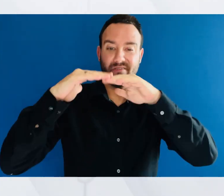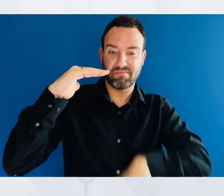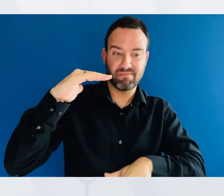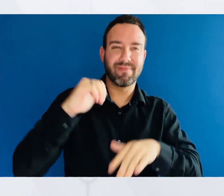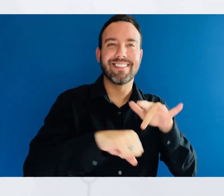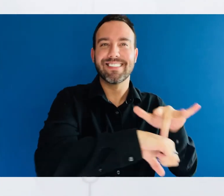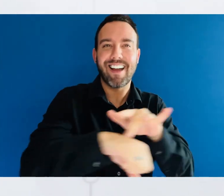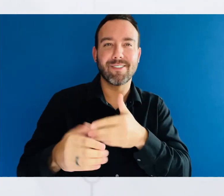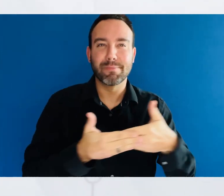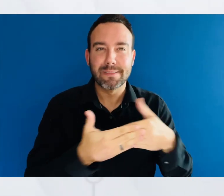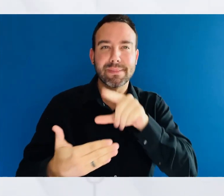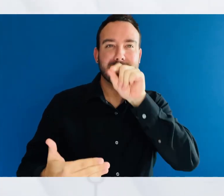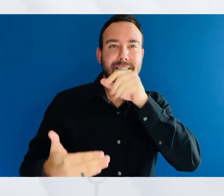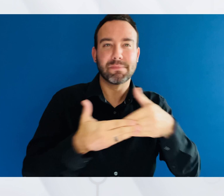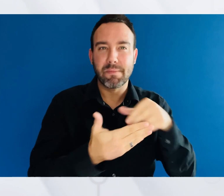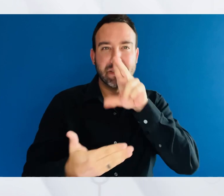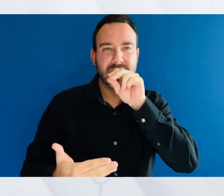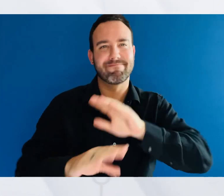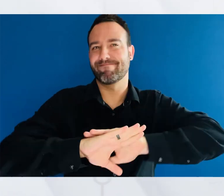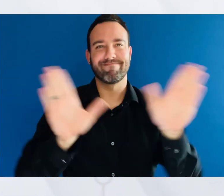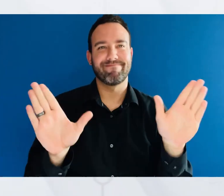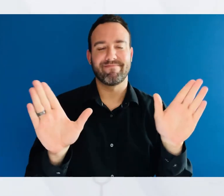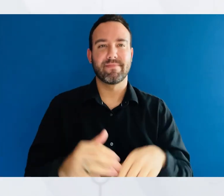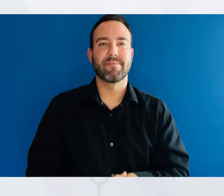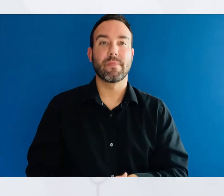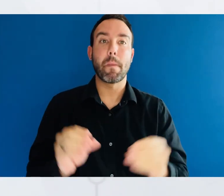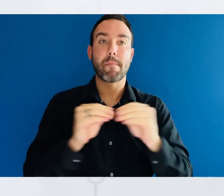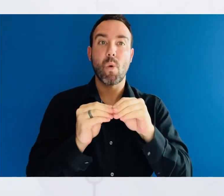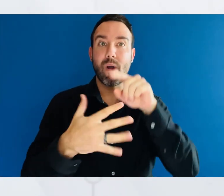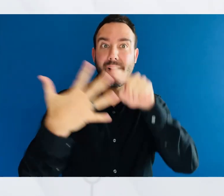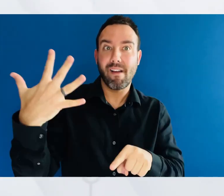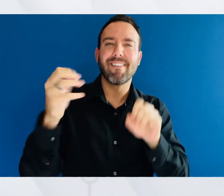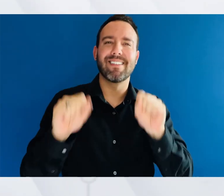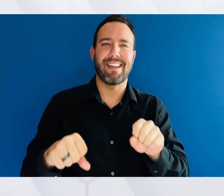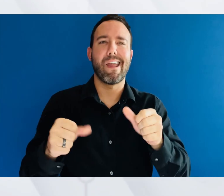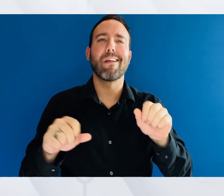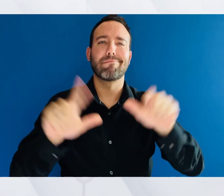For more tips, go to cdc.gov slash backyard poultry.